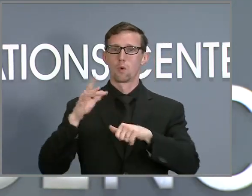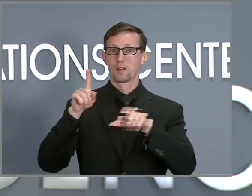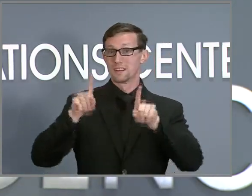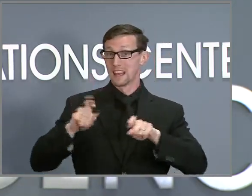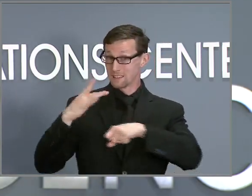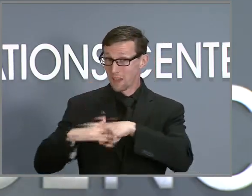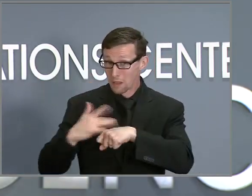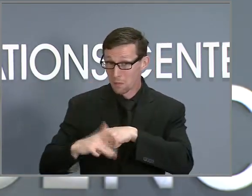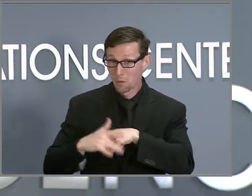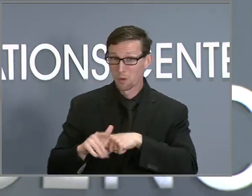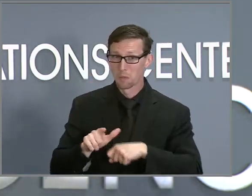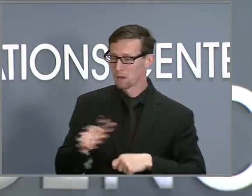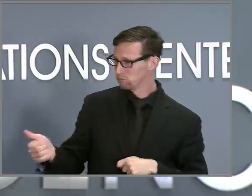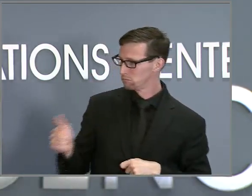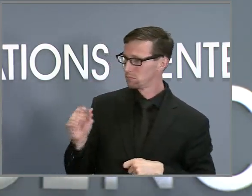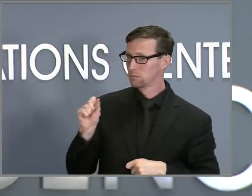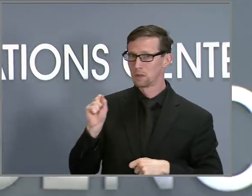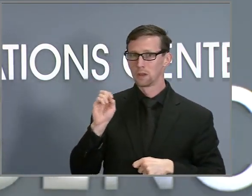address that.